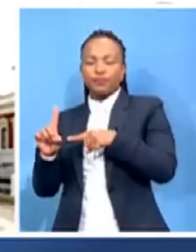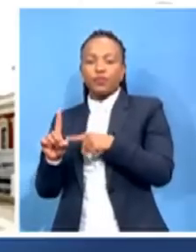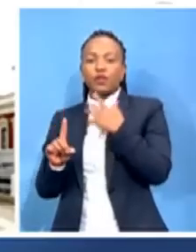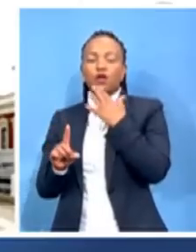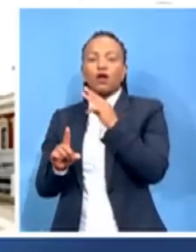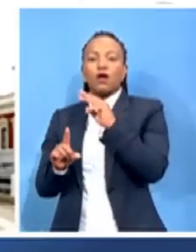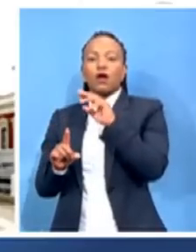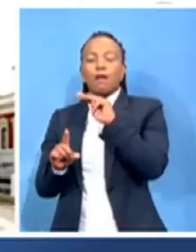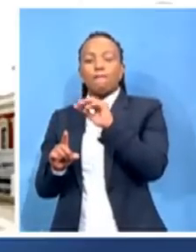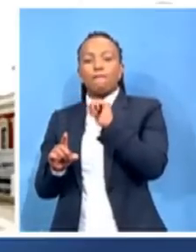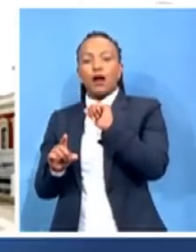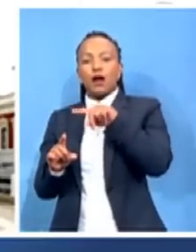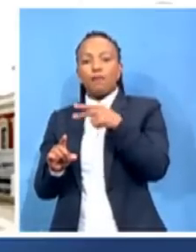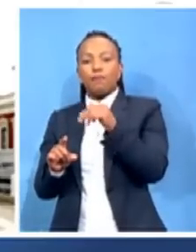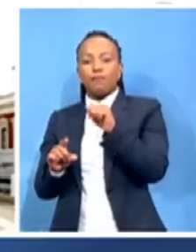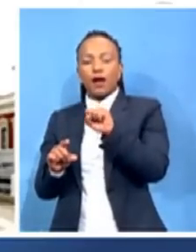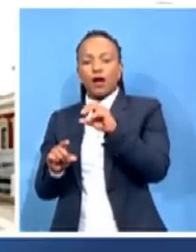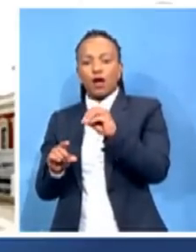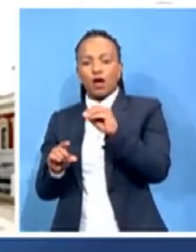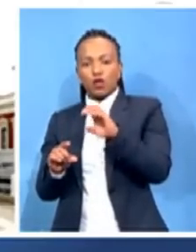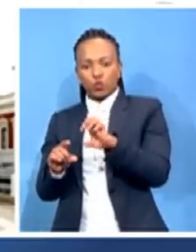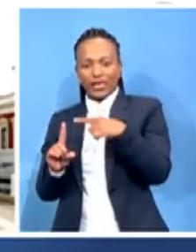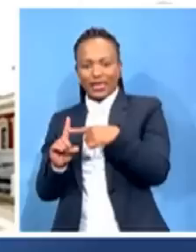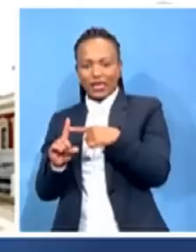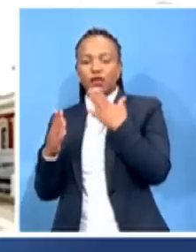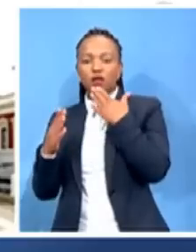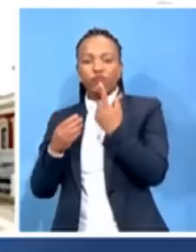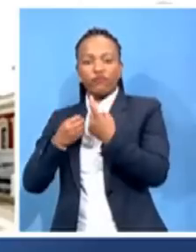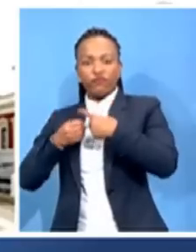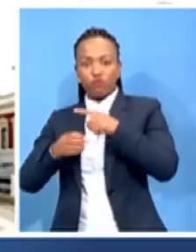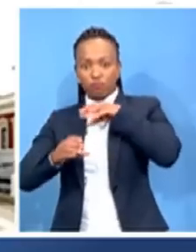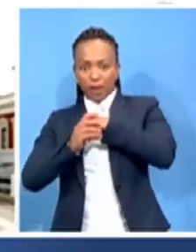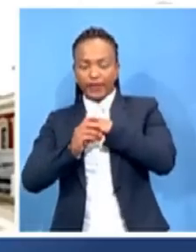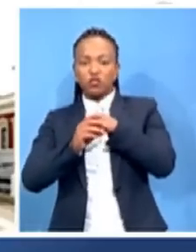Are you with the marches? Are you on your way to starting already?